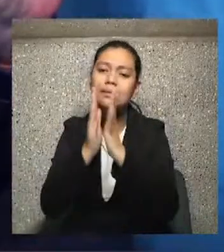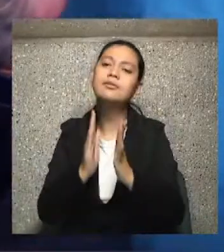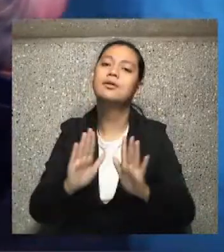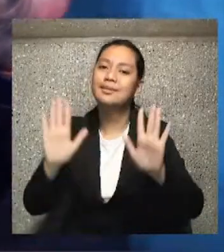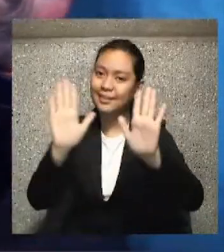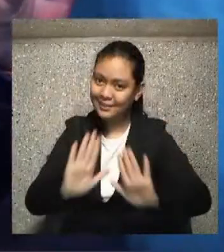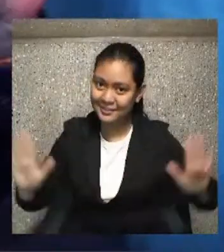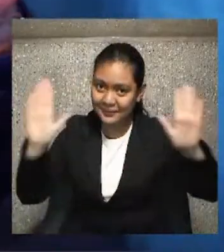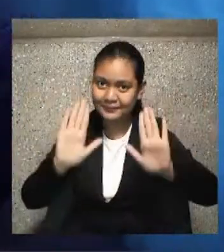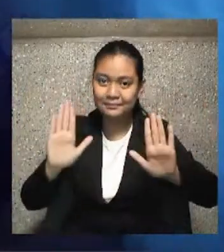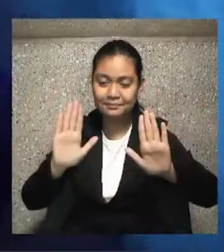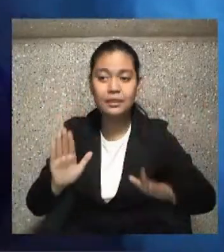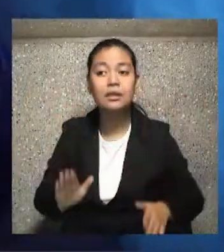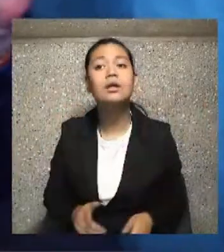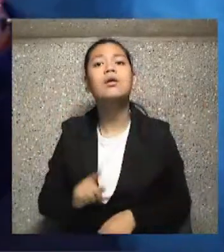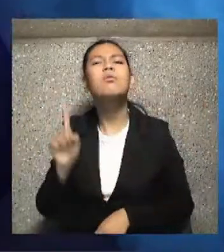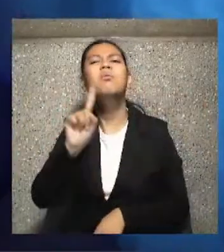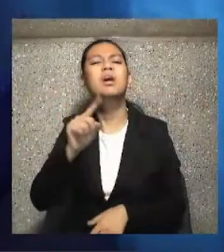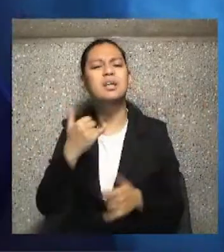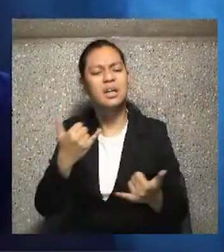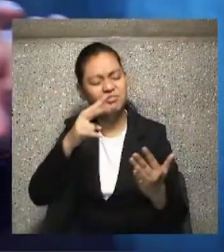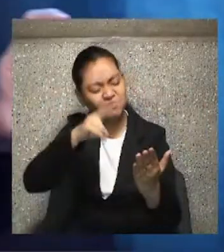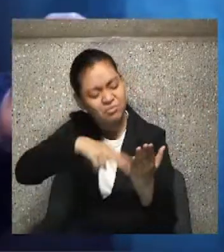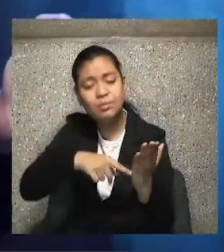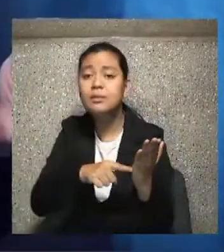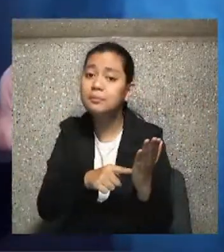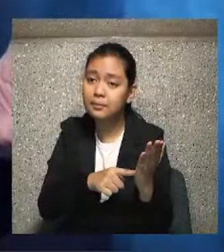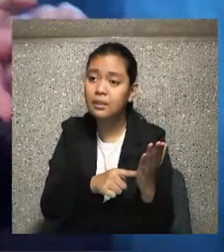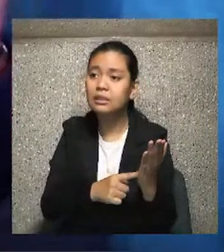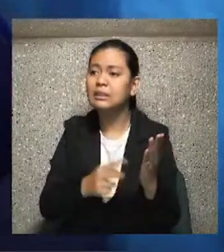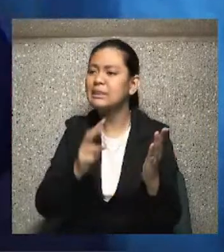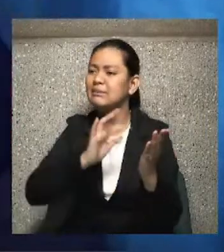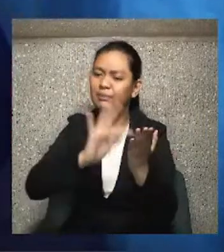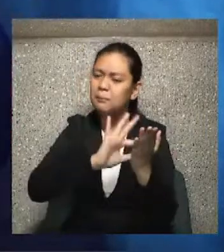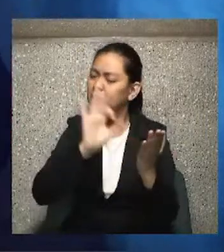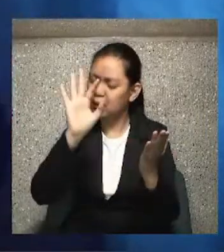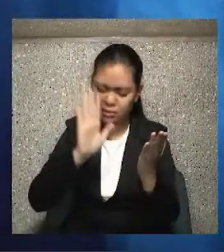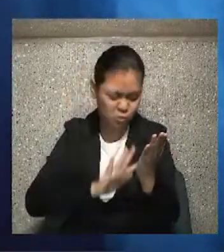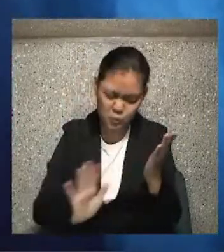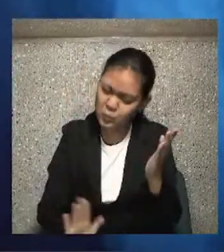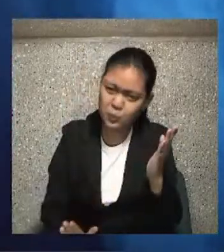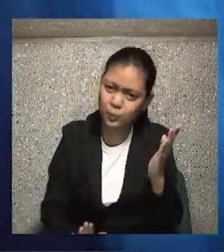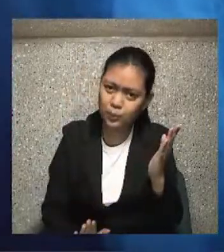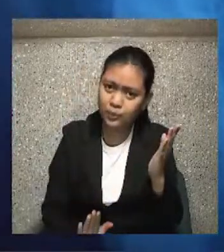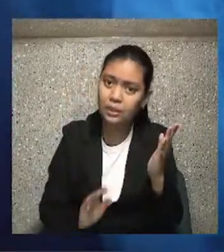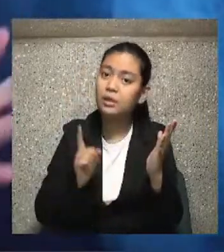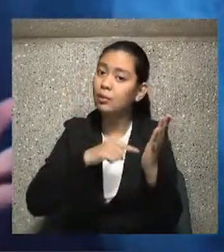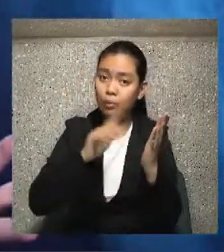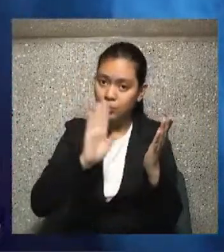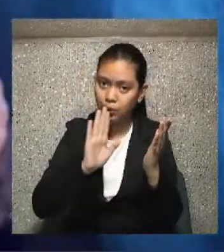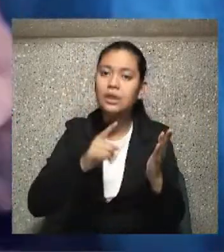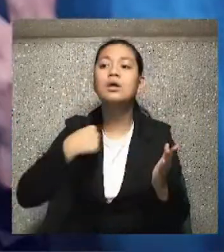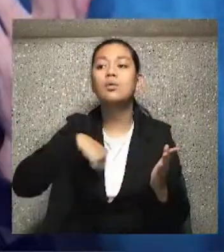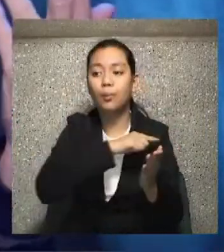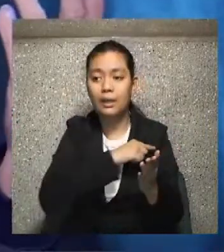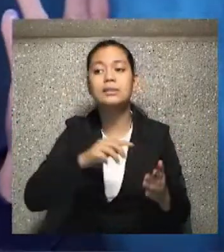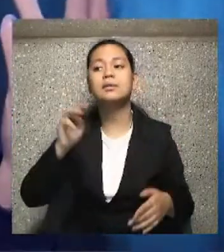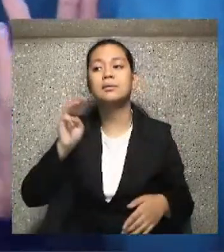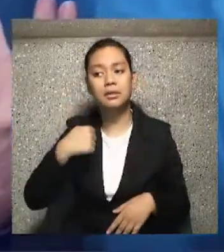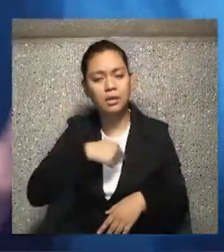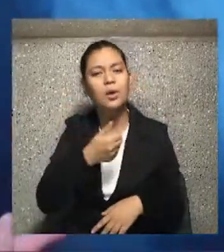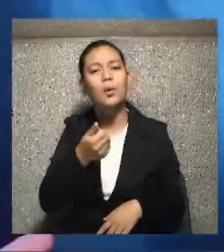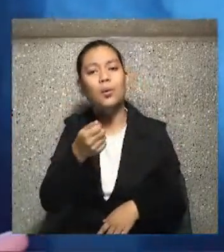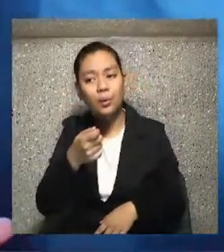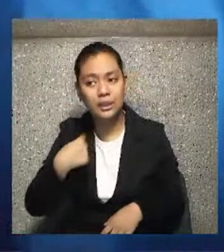Sundays, no reading the paper online or paper itself. That time, I'll use it, read the word. Mondays, the rosary.